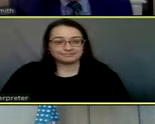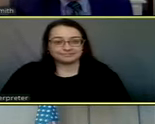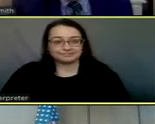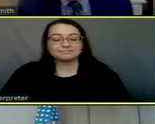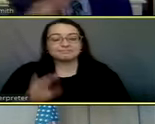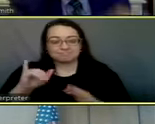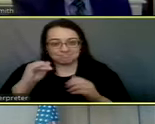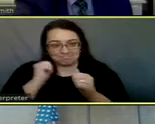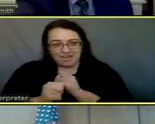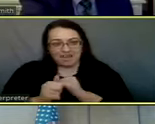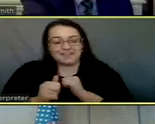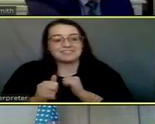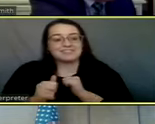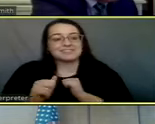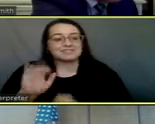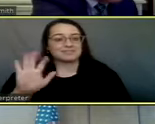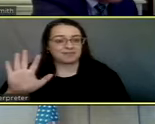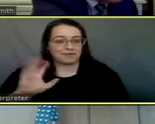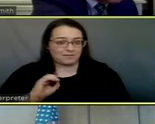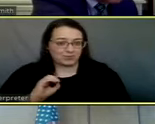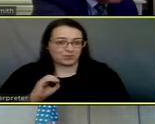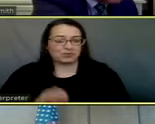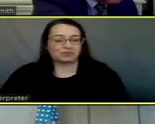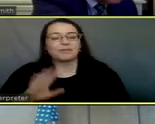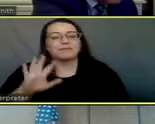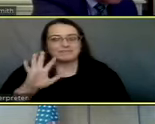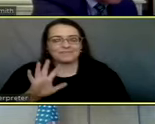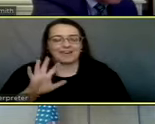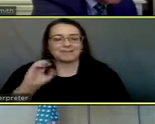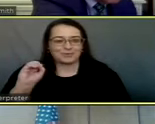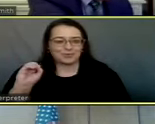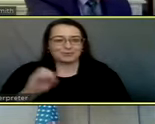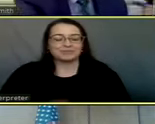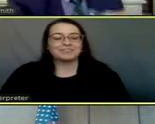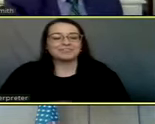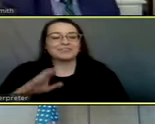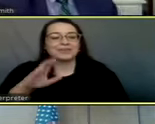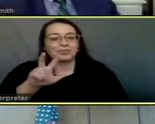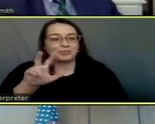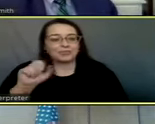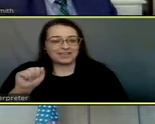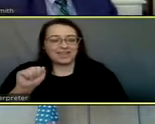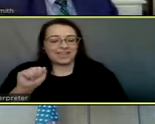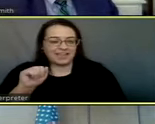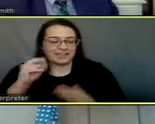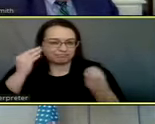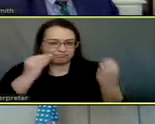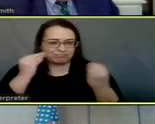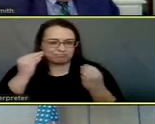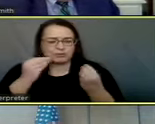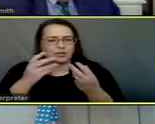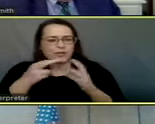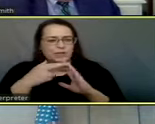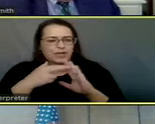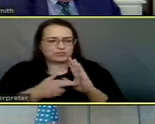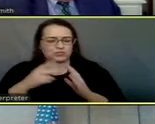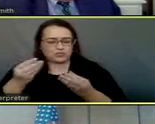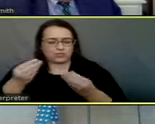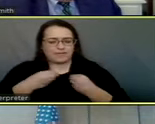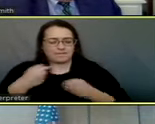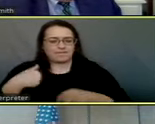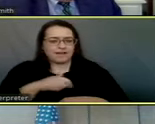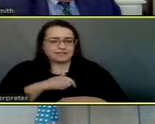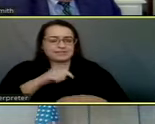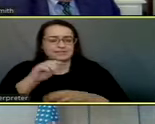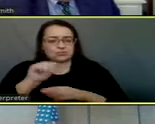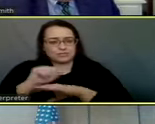Okay, that passes with the 5-0 vote. Item 3A is to consider a resolution authorizing the city of Marilla to submit